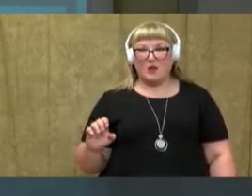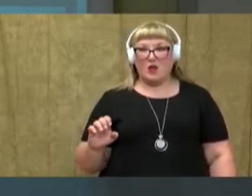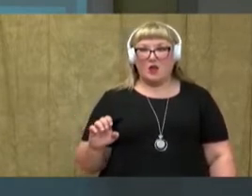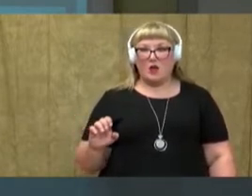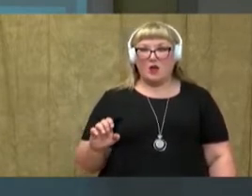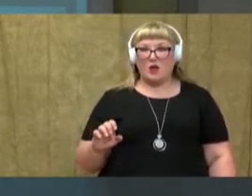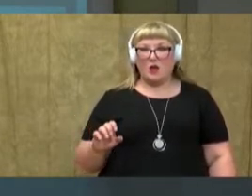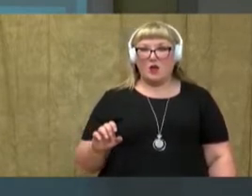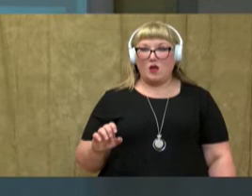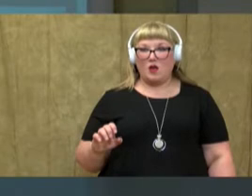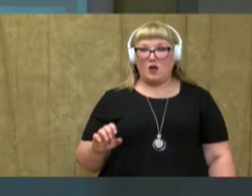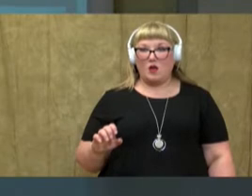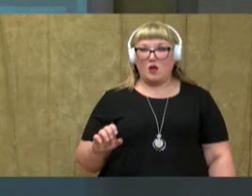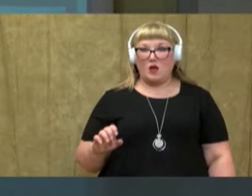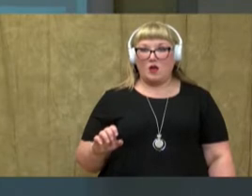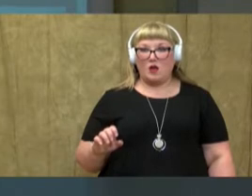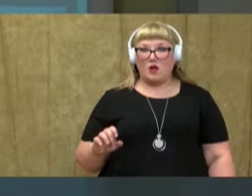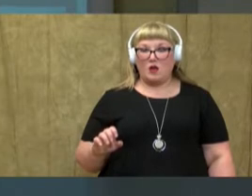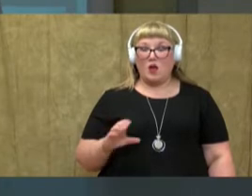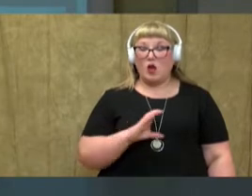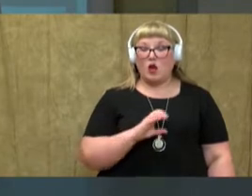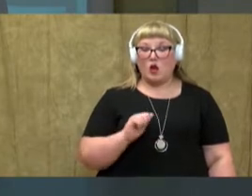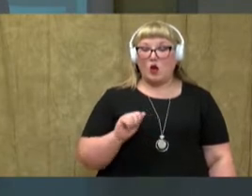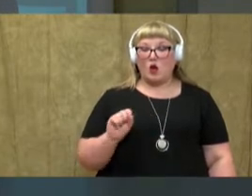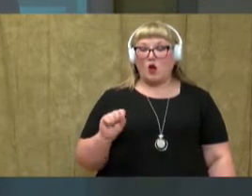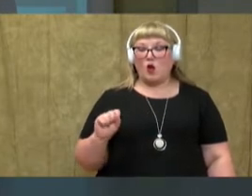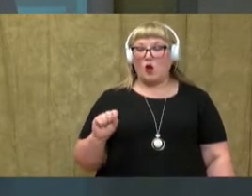C-aul. My a-u spelling.